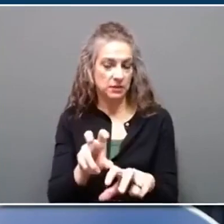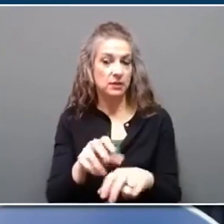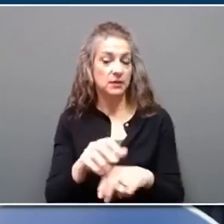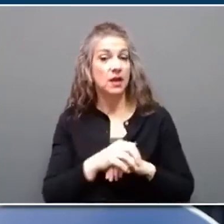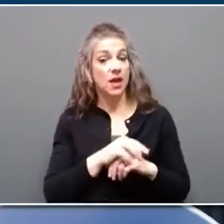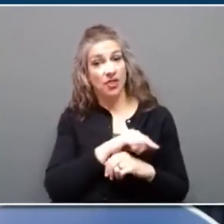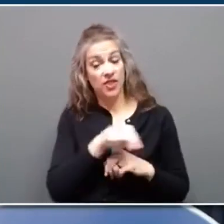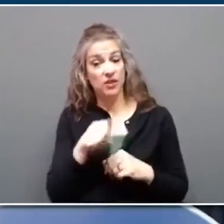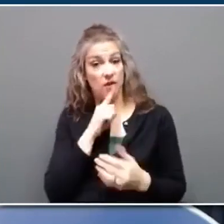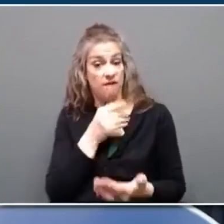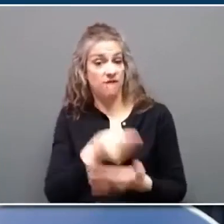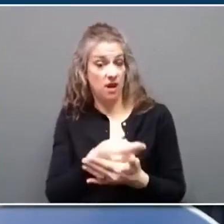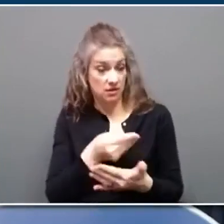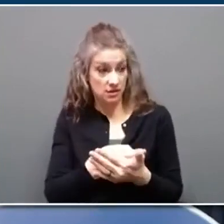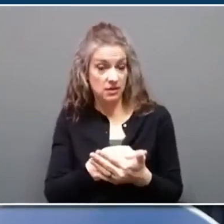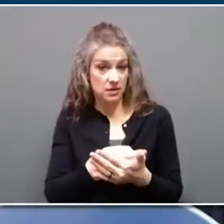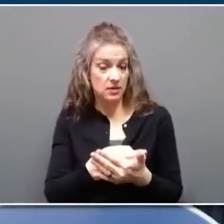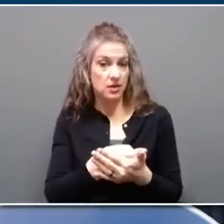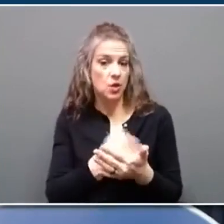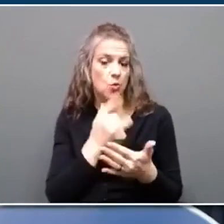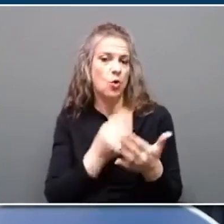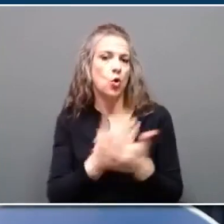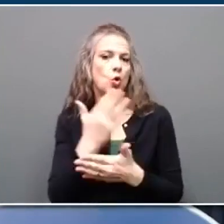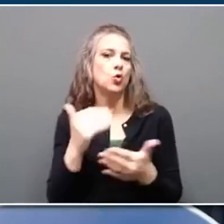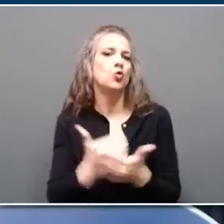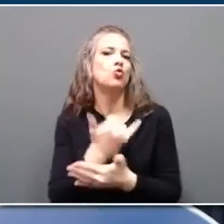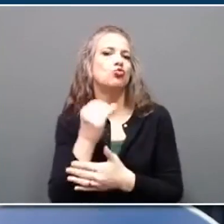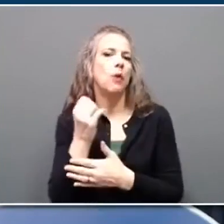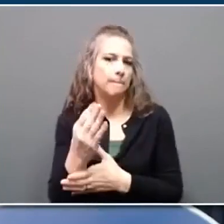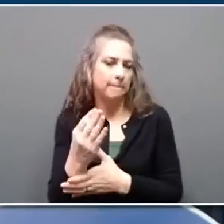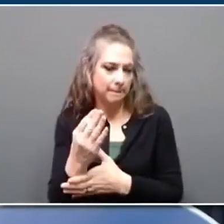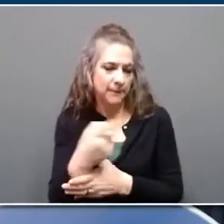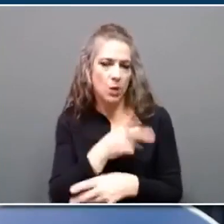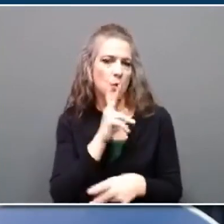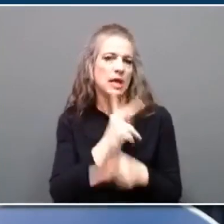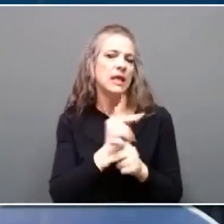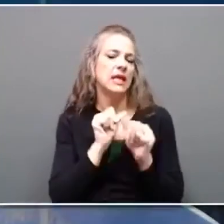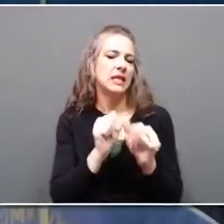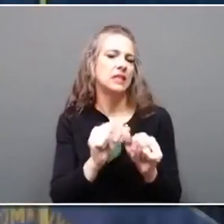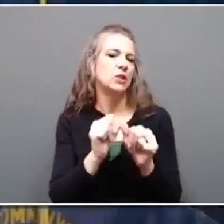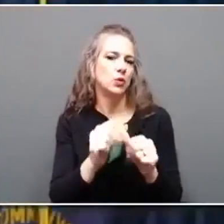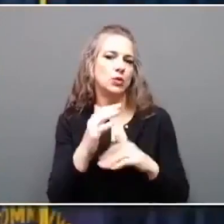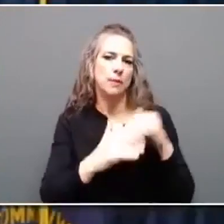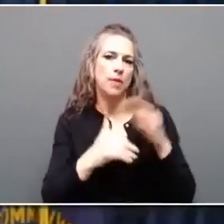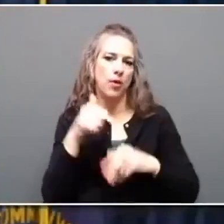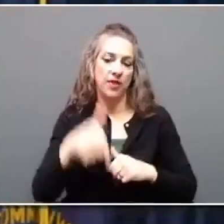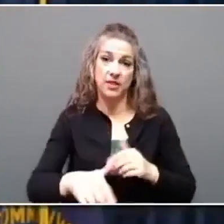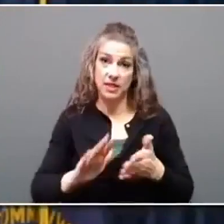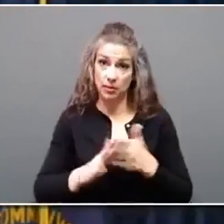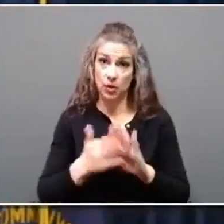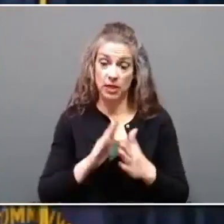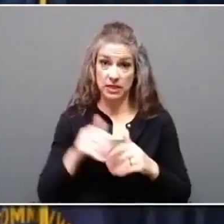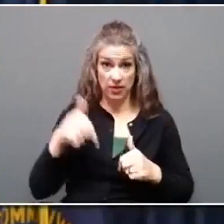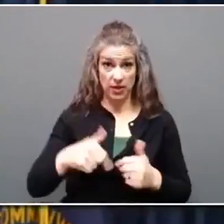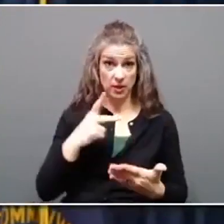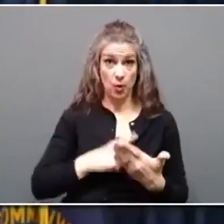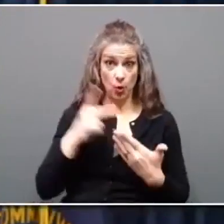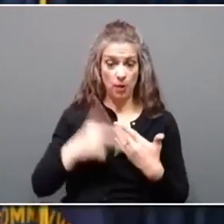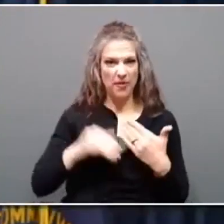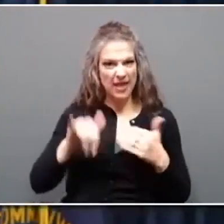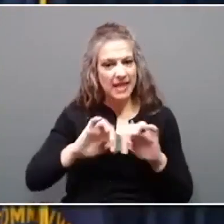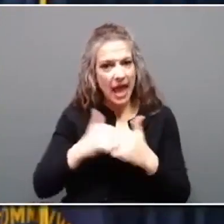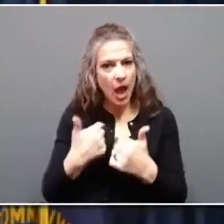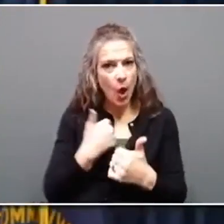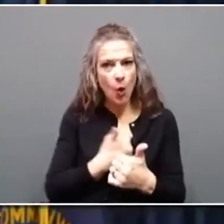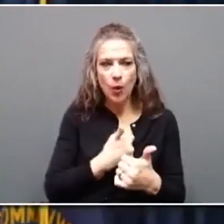funds going to grow new jobs and to continue to build these communities. This program is how we win speed to